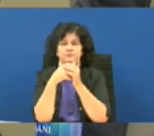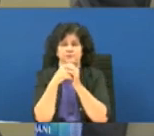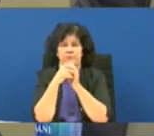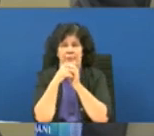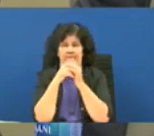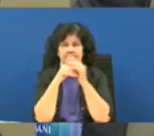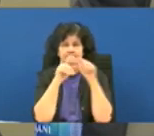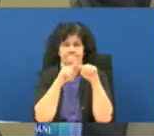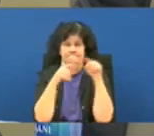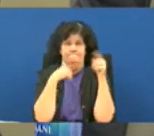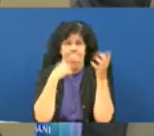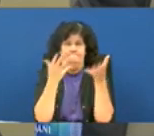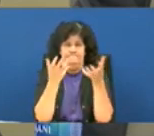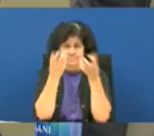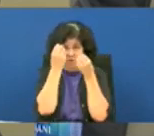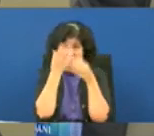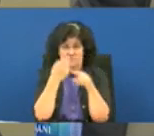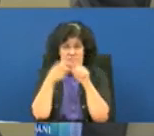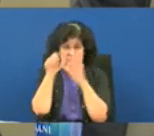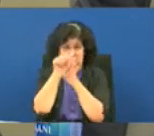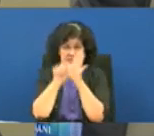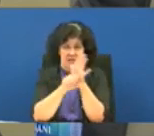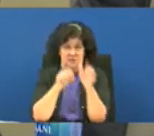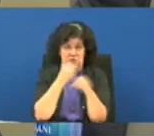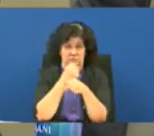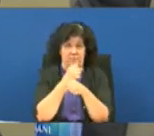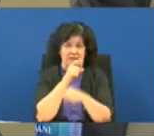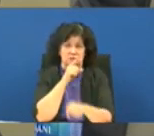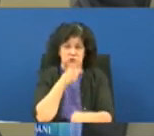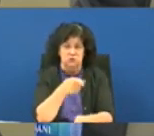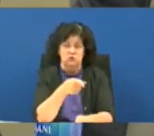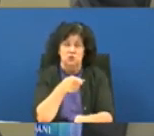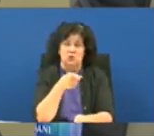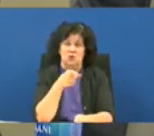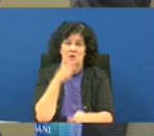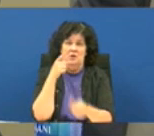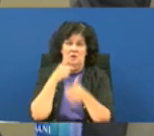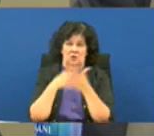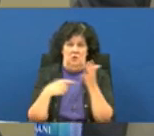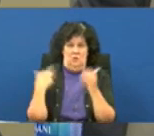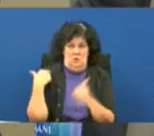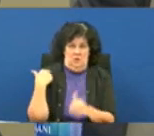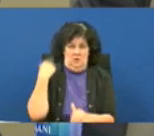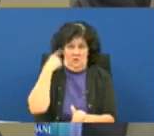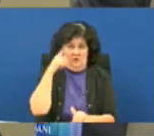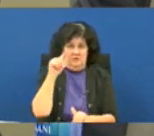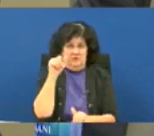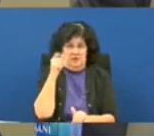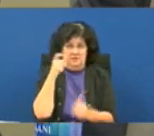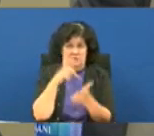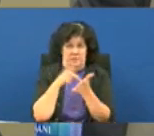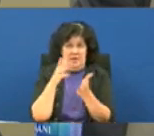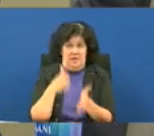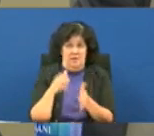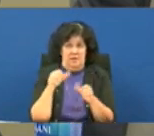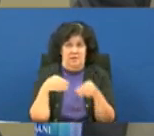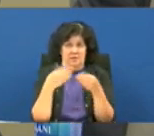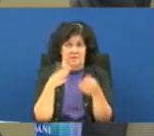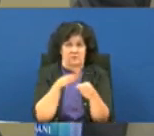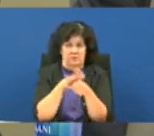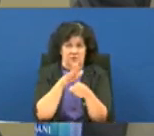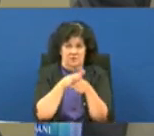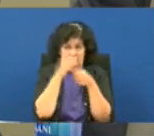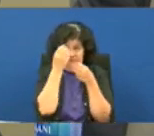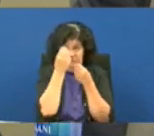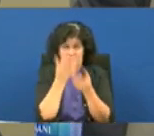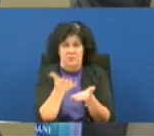so but but i do want to get the information from the state to make sure that what we're responsible for to the taxpayers we can adequately give them information